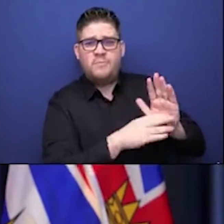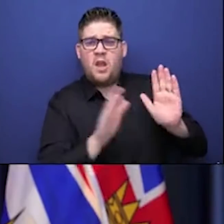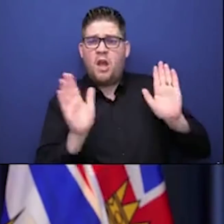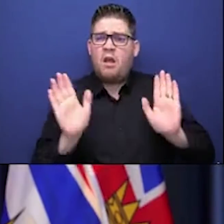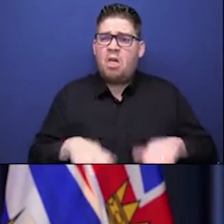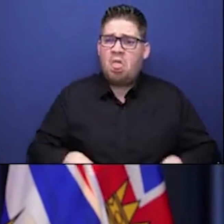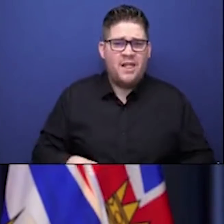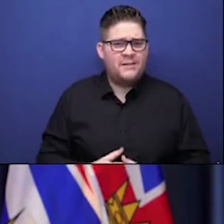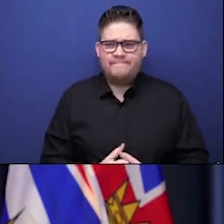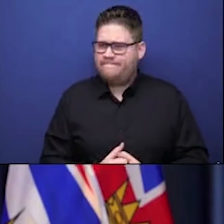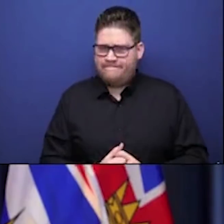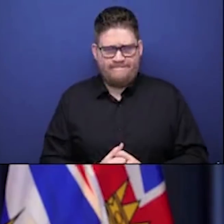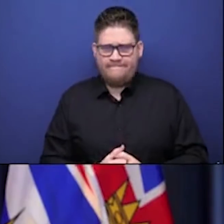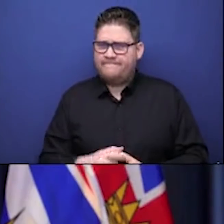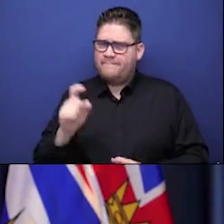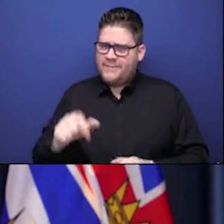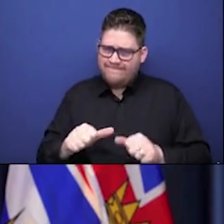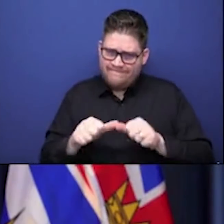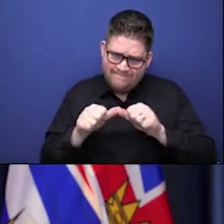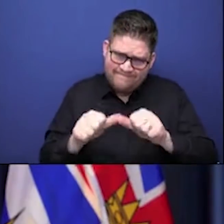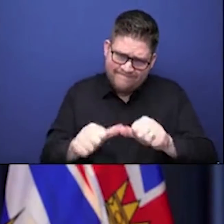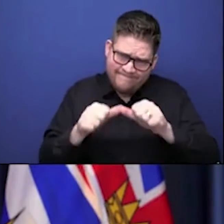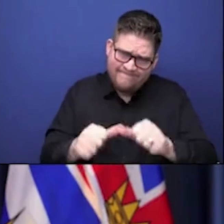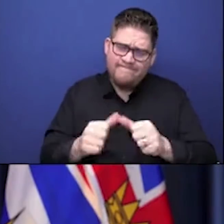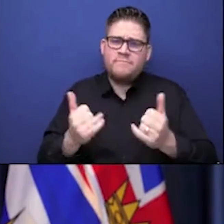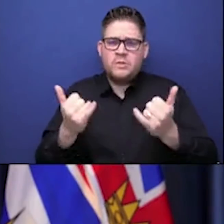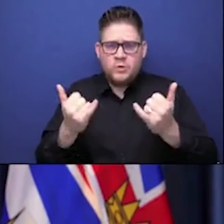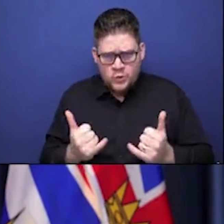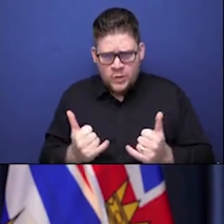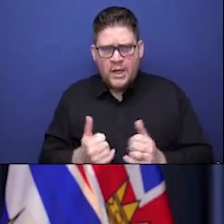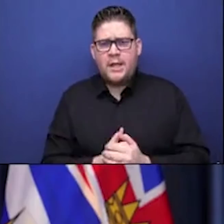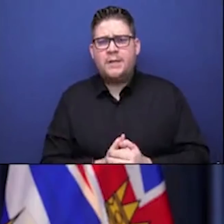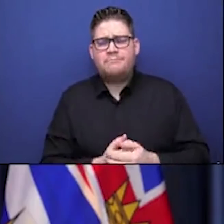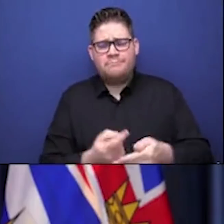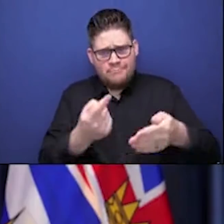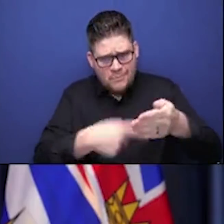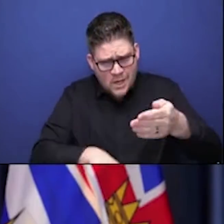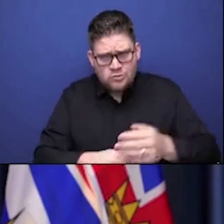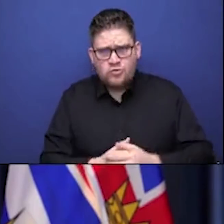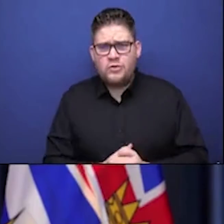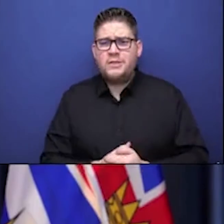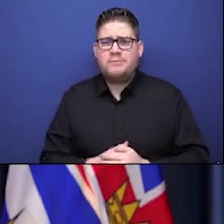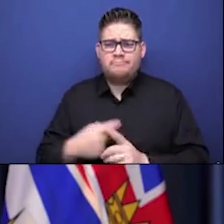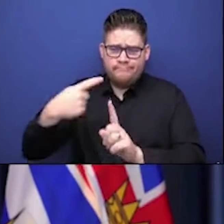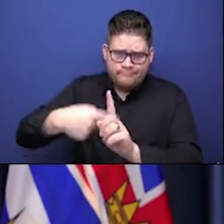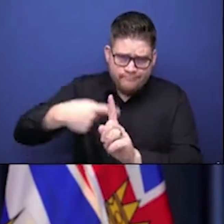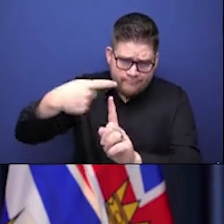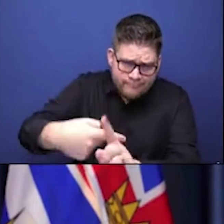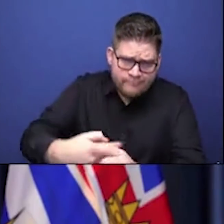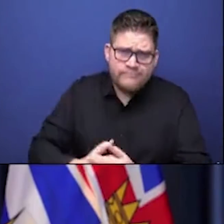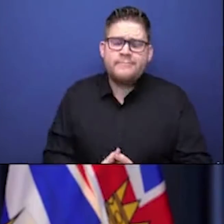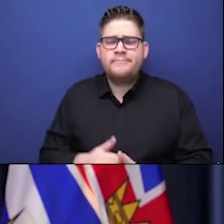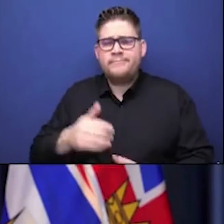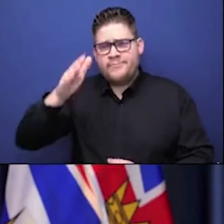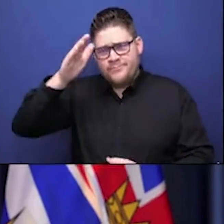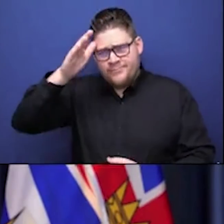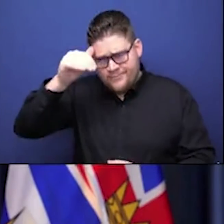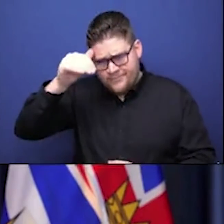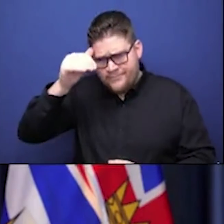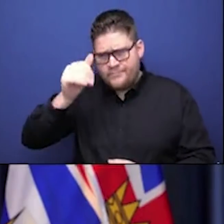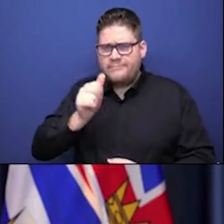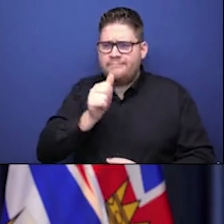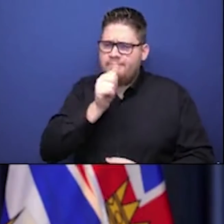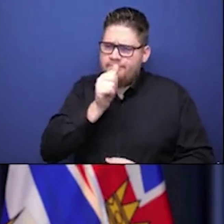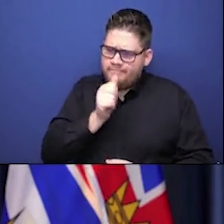just today but next week and next month that we have a long, long way to go. That means we need to continue to practice the